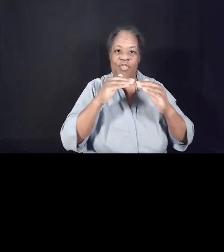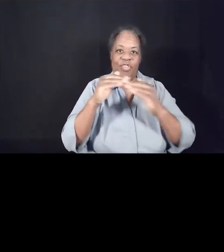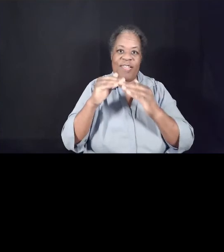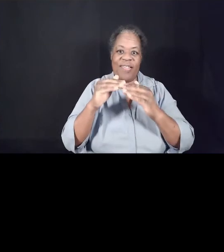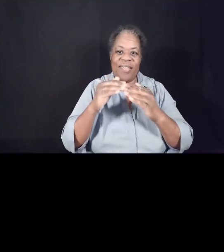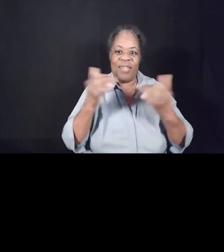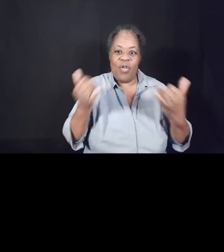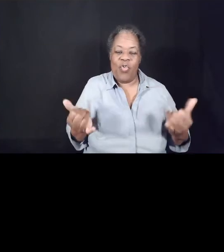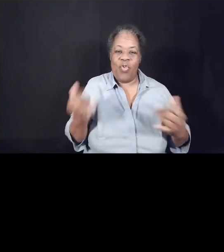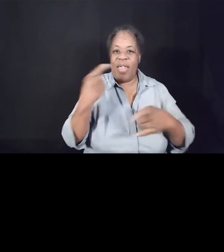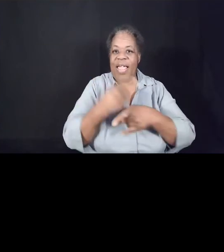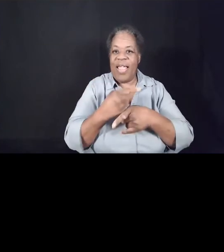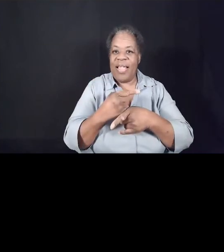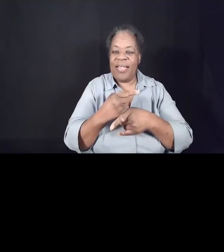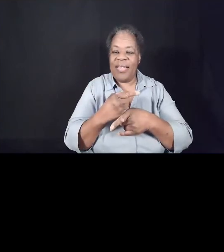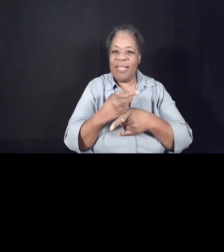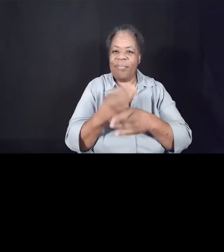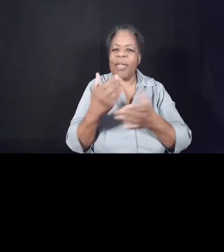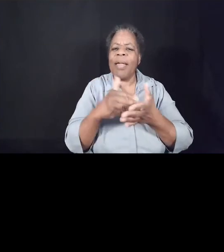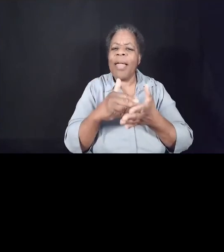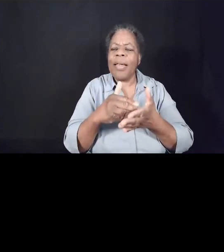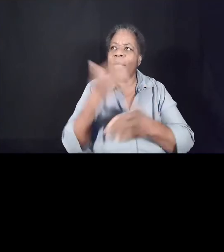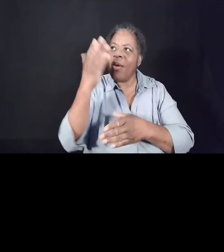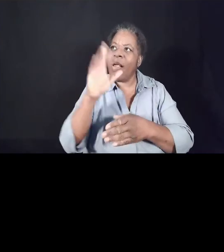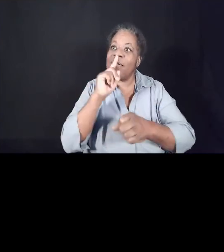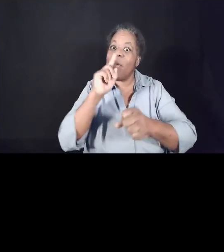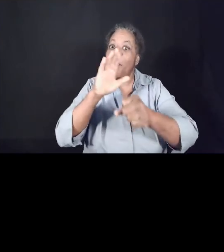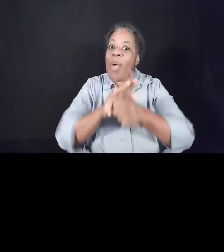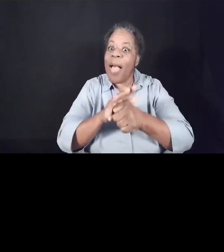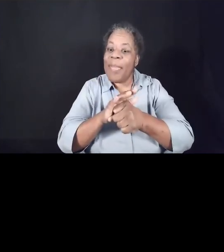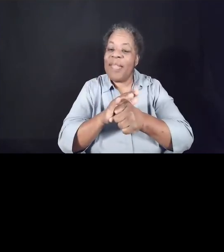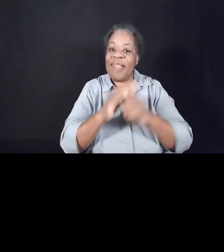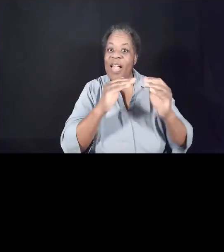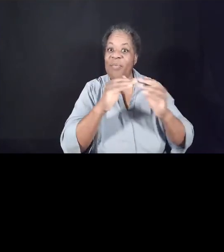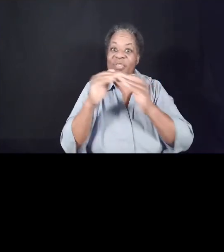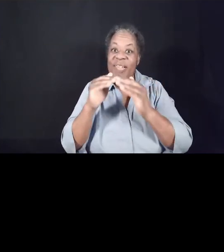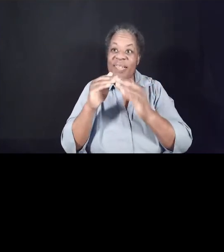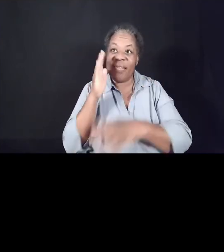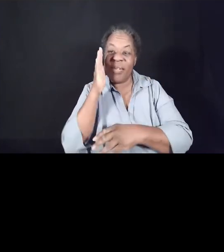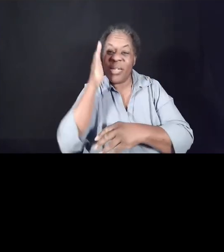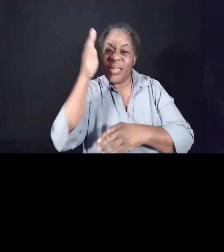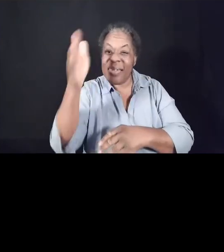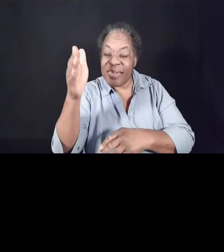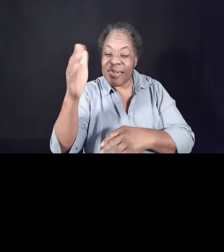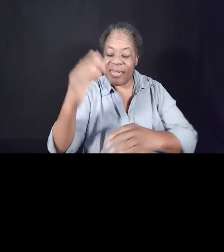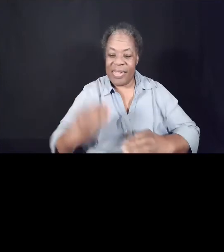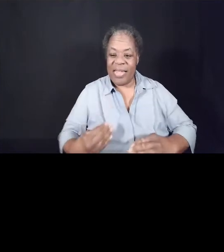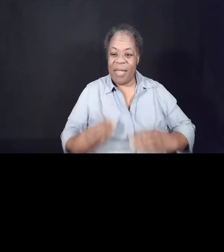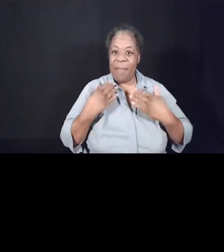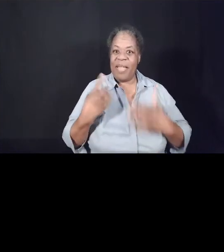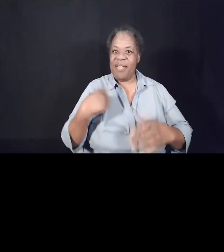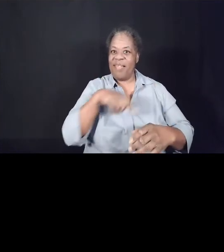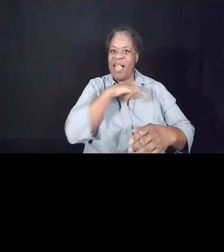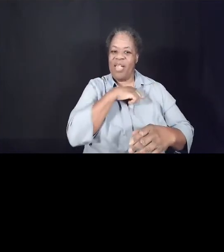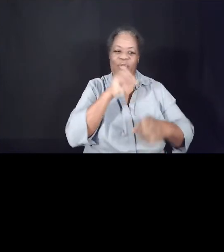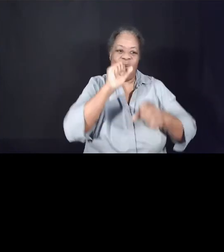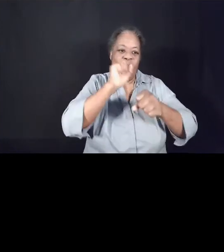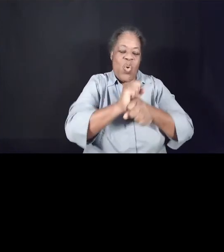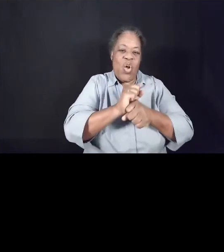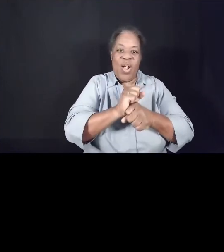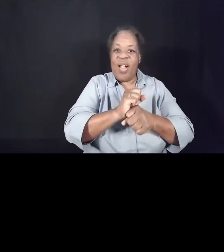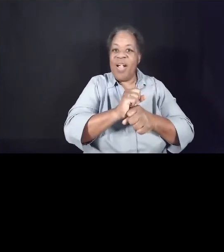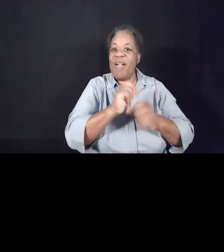God's promise of justice someday compels us to work for justice today.